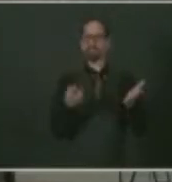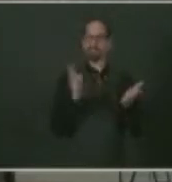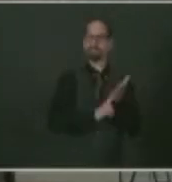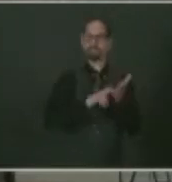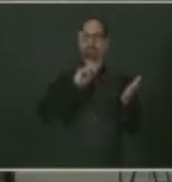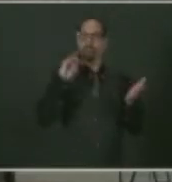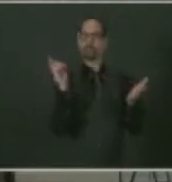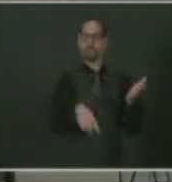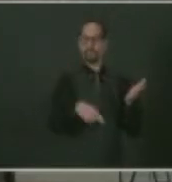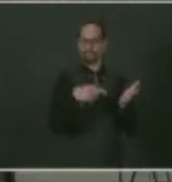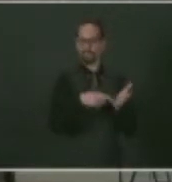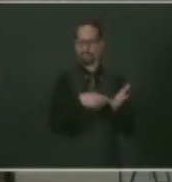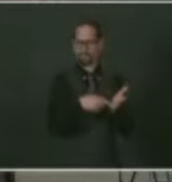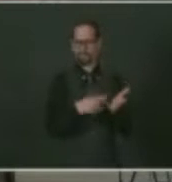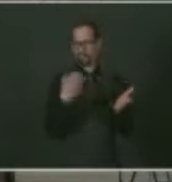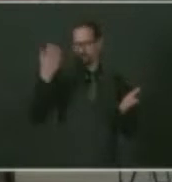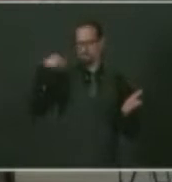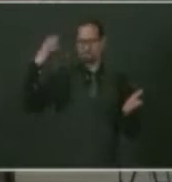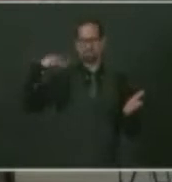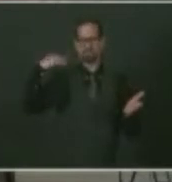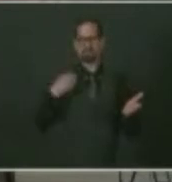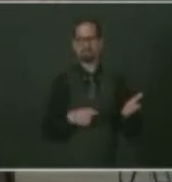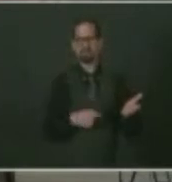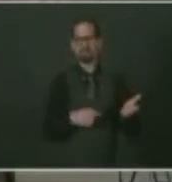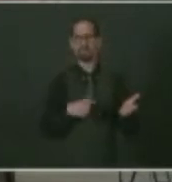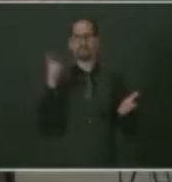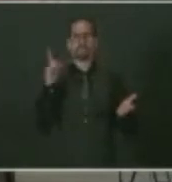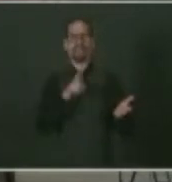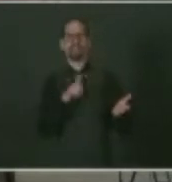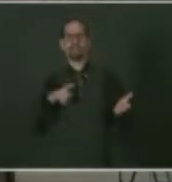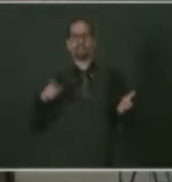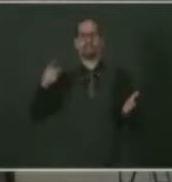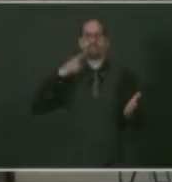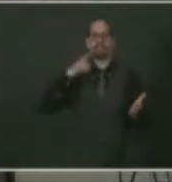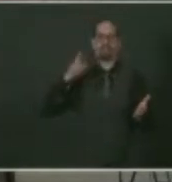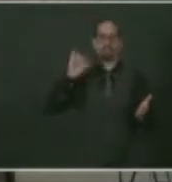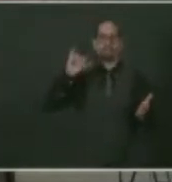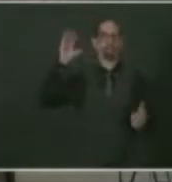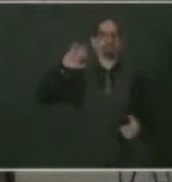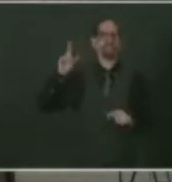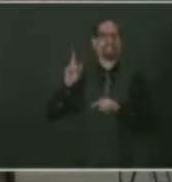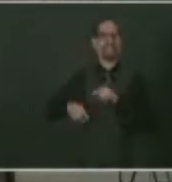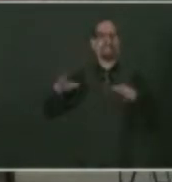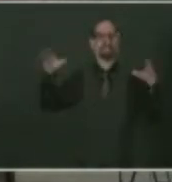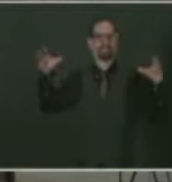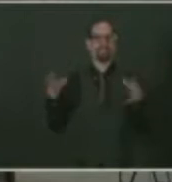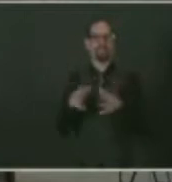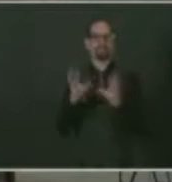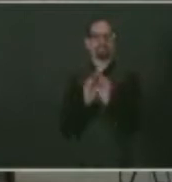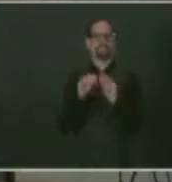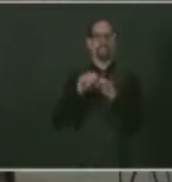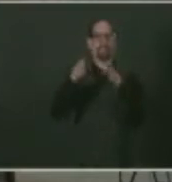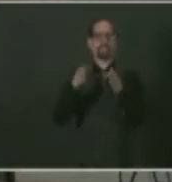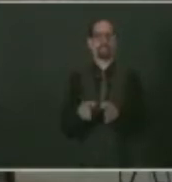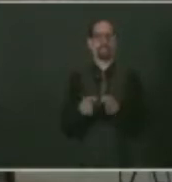convene given what appeared to be significant public health issues of meeting a person. Currently, the Assembly is in full session. They're actively